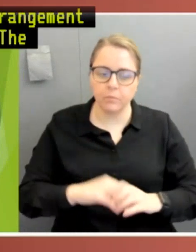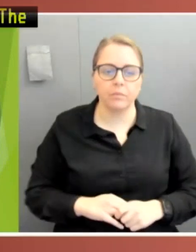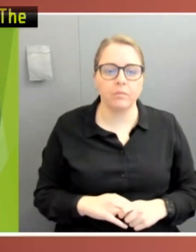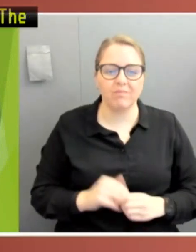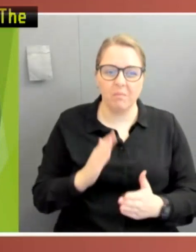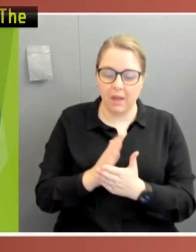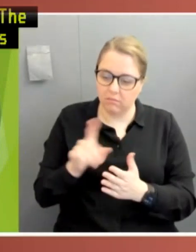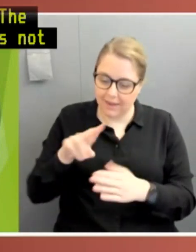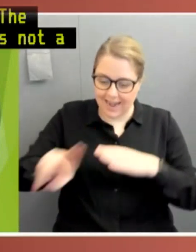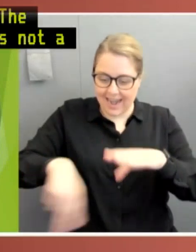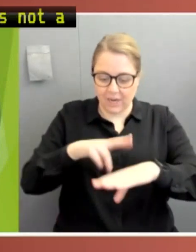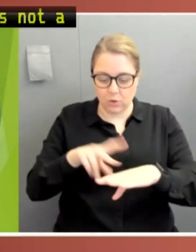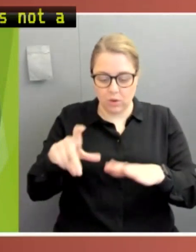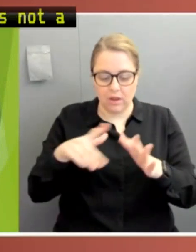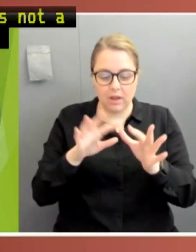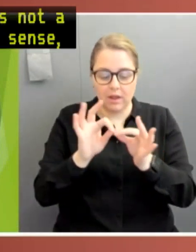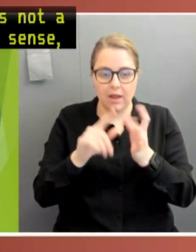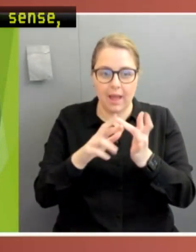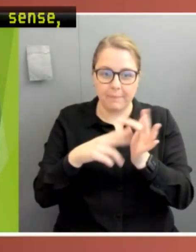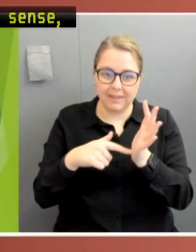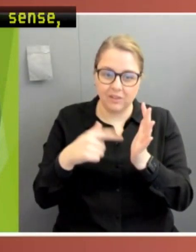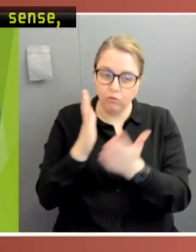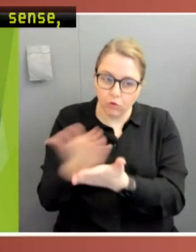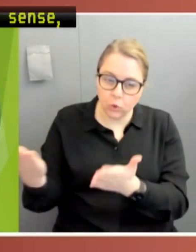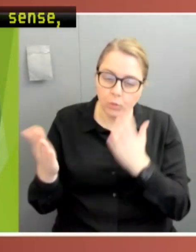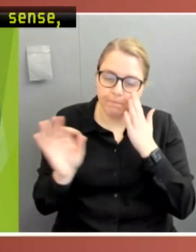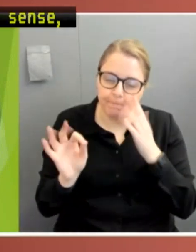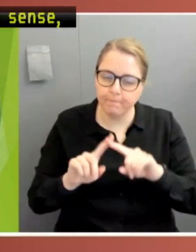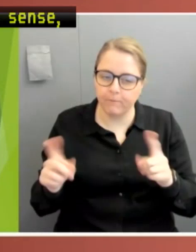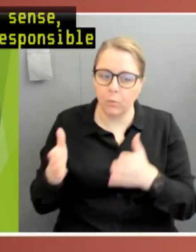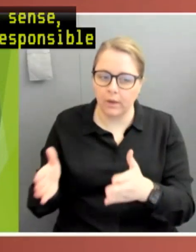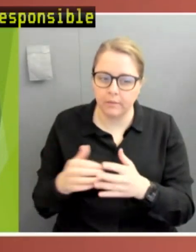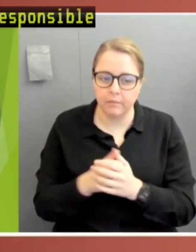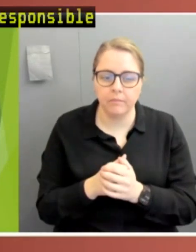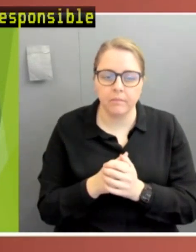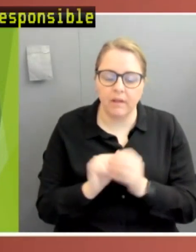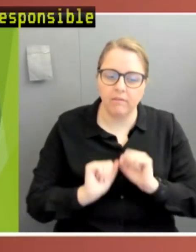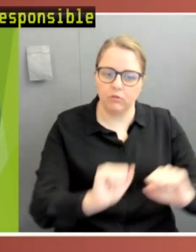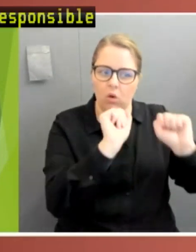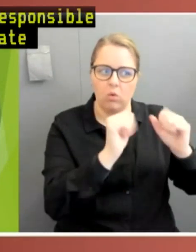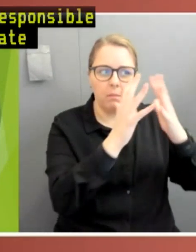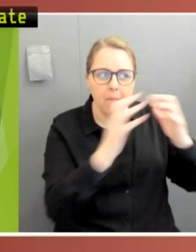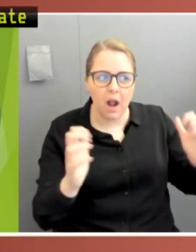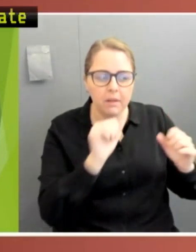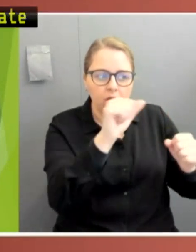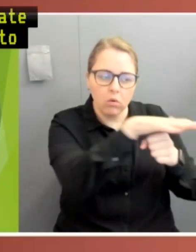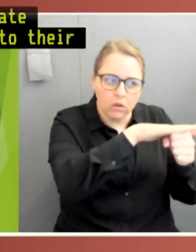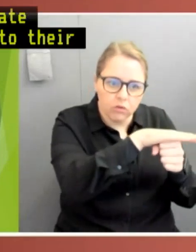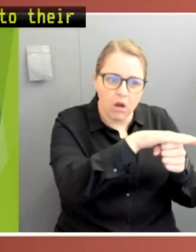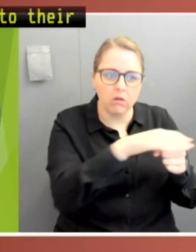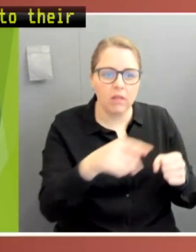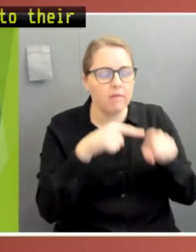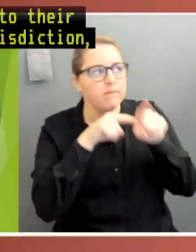because members were not responsible to the same Parliament. The State Premier is responsible to their own Parliament and their own jurisdiction, and they made decisions on that basis.